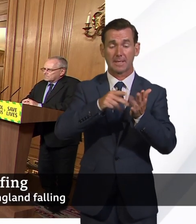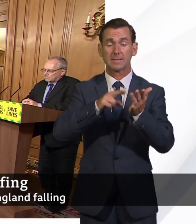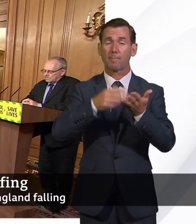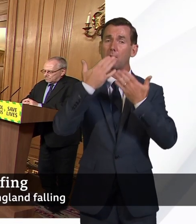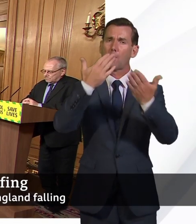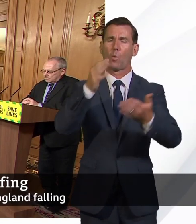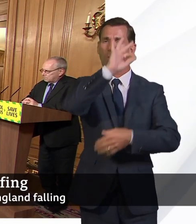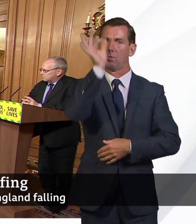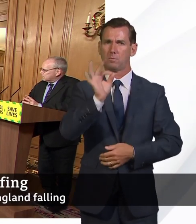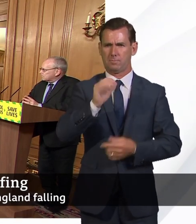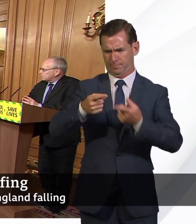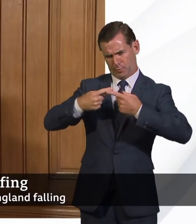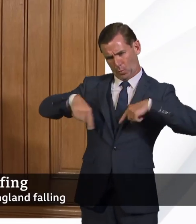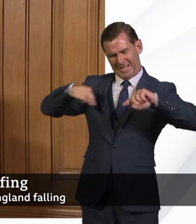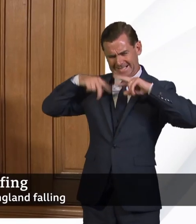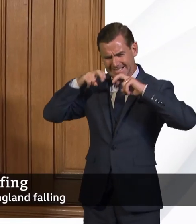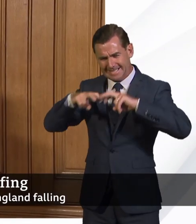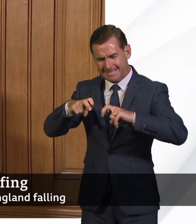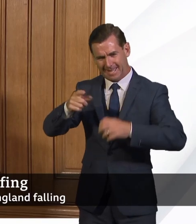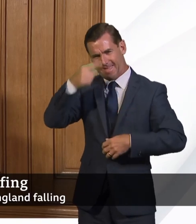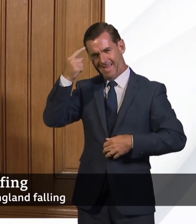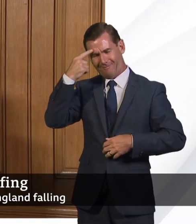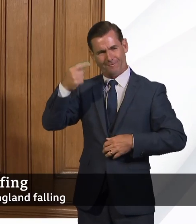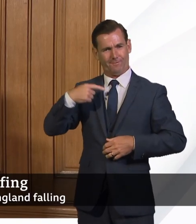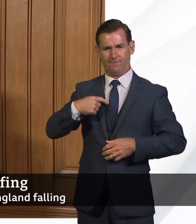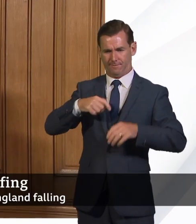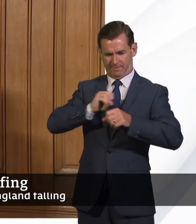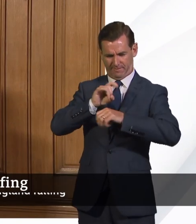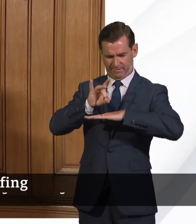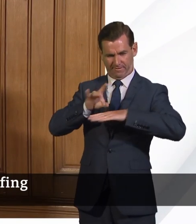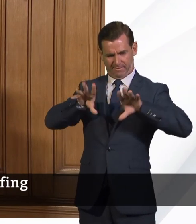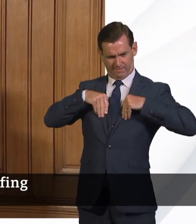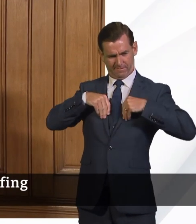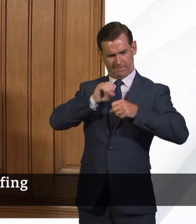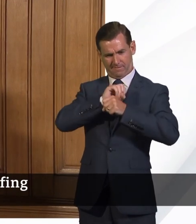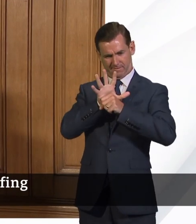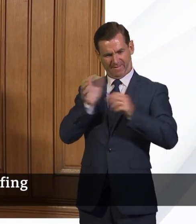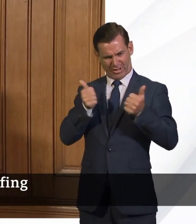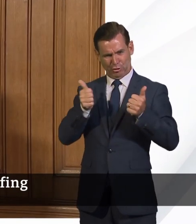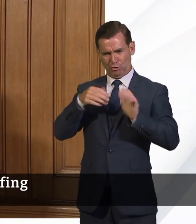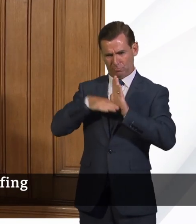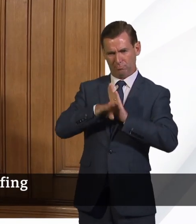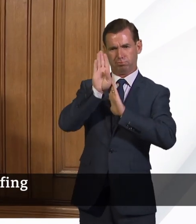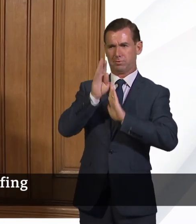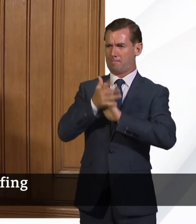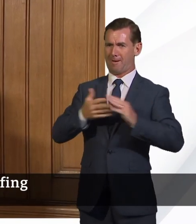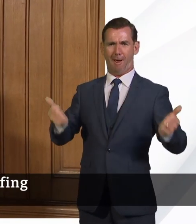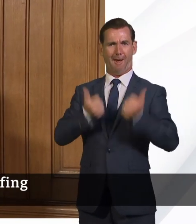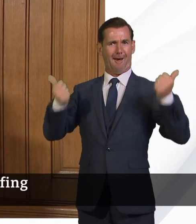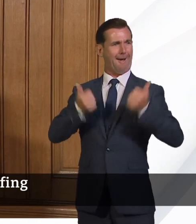question of whether the development of antibodies after an infection is a marker of immunity.